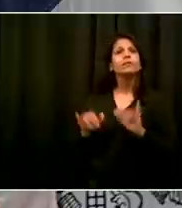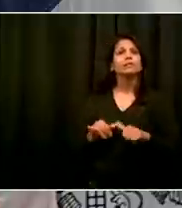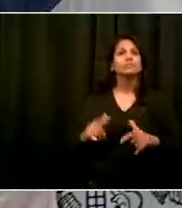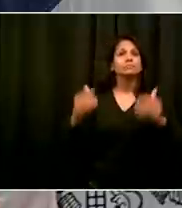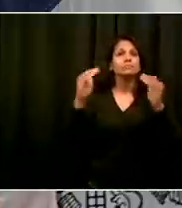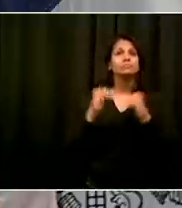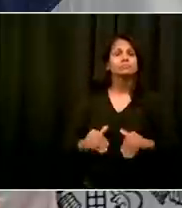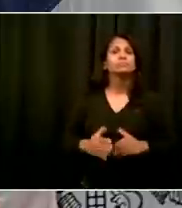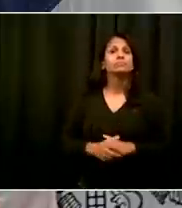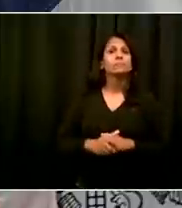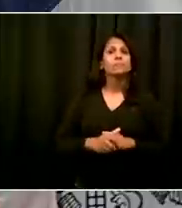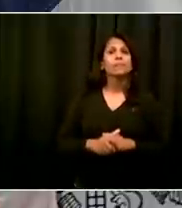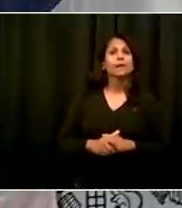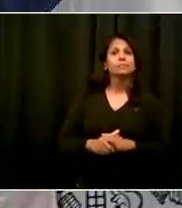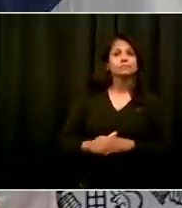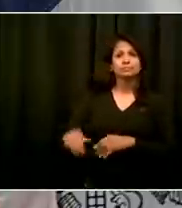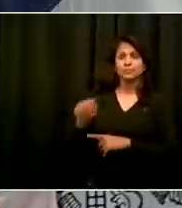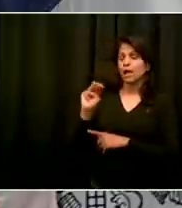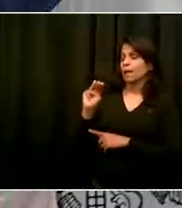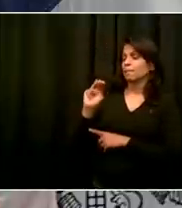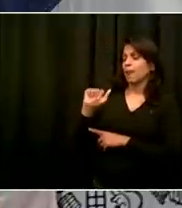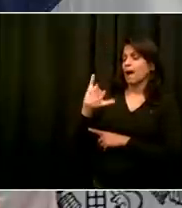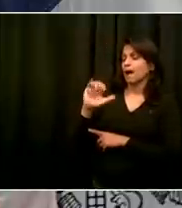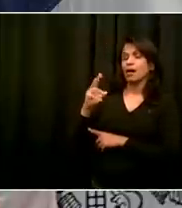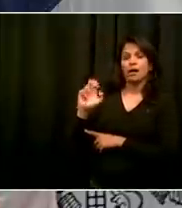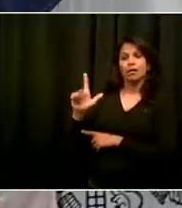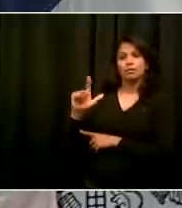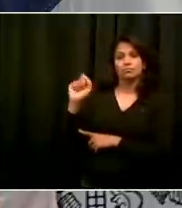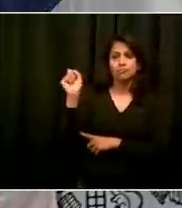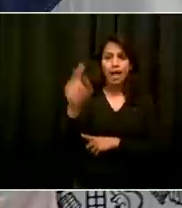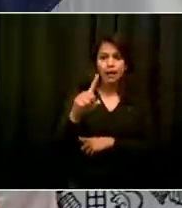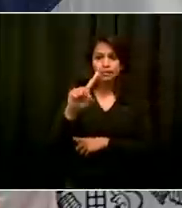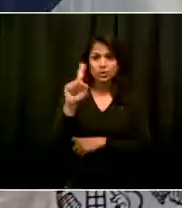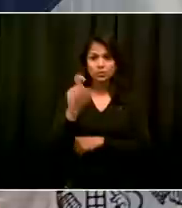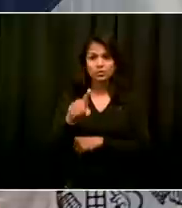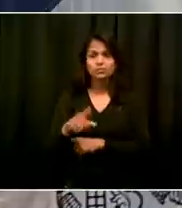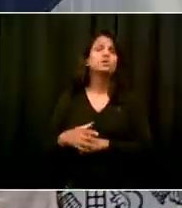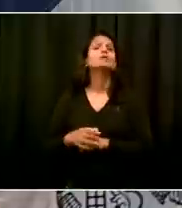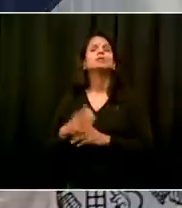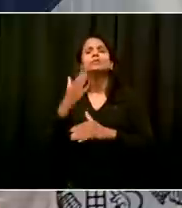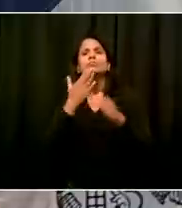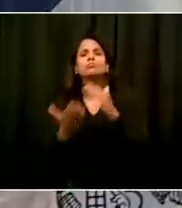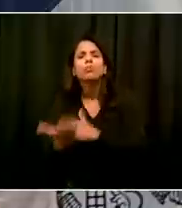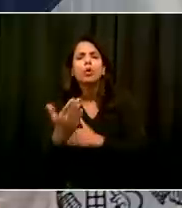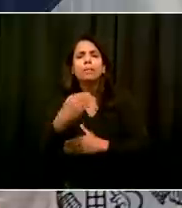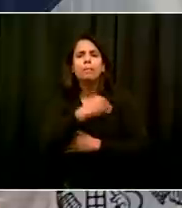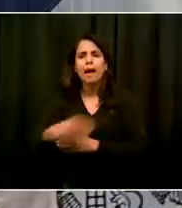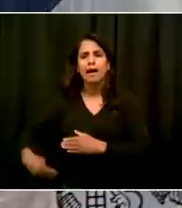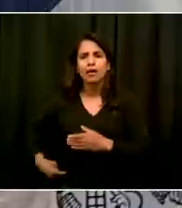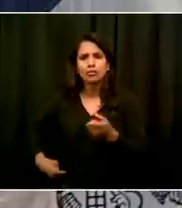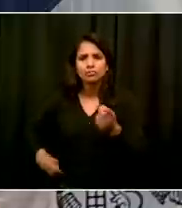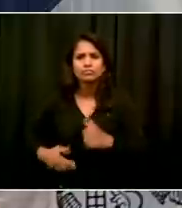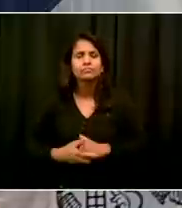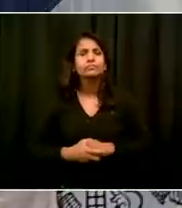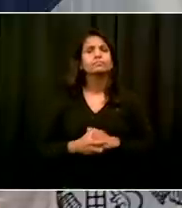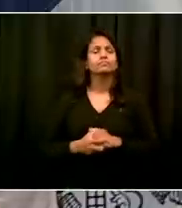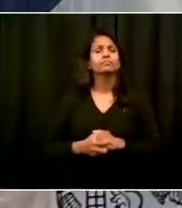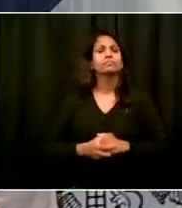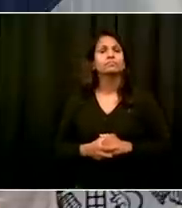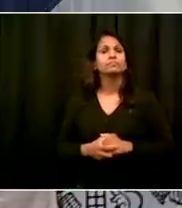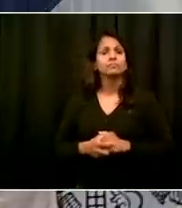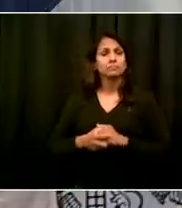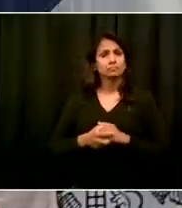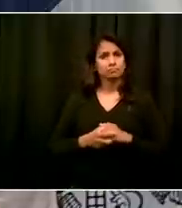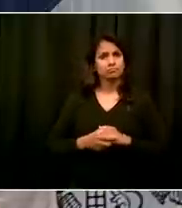Good morning, Mr. Mayor. Good morning, Michael. How are you? I'm good, thanks. So I wanted to